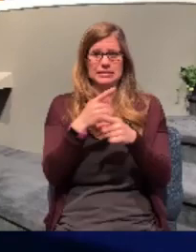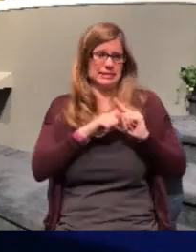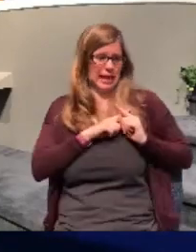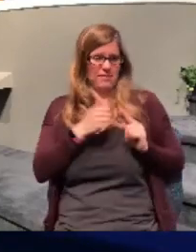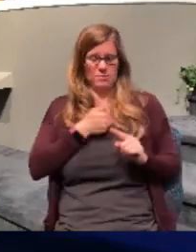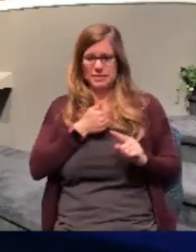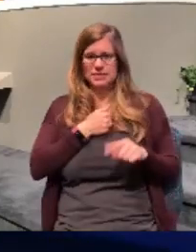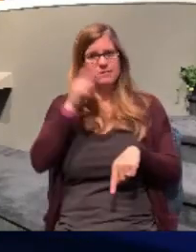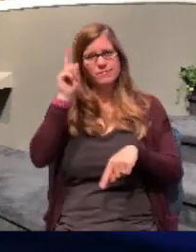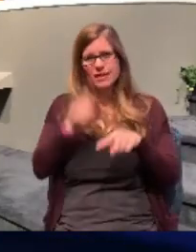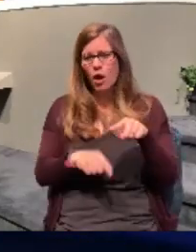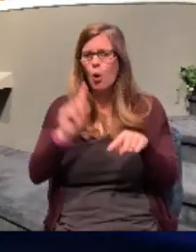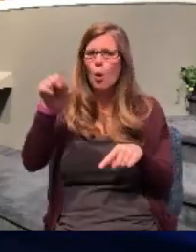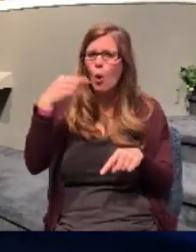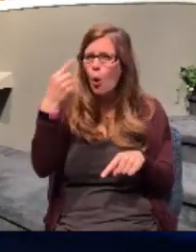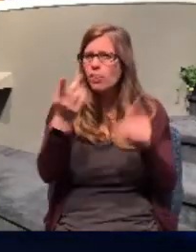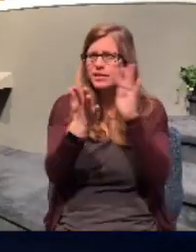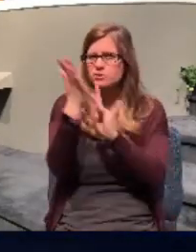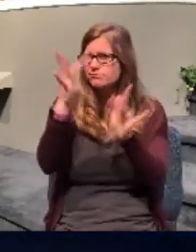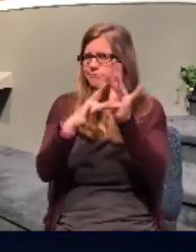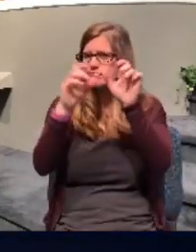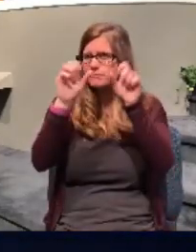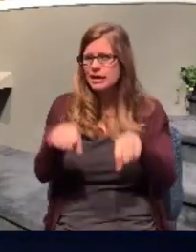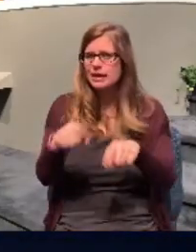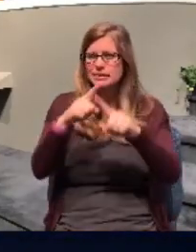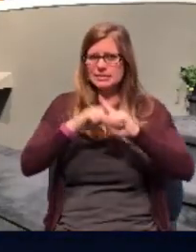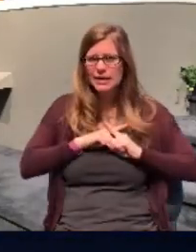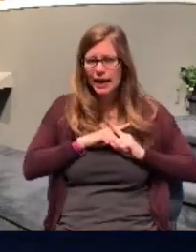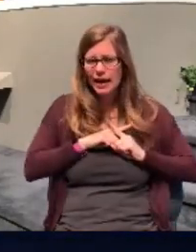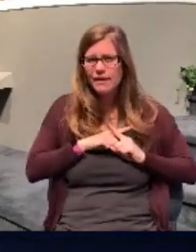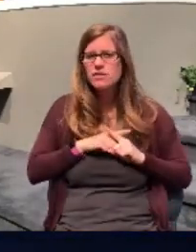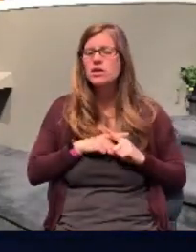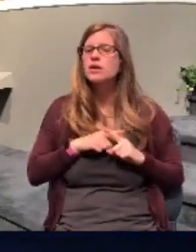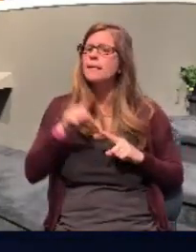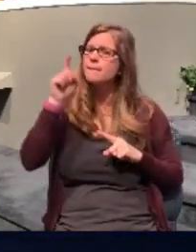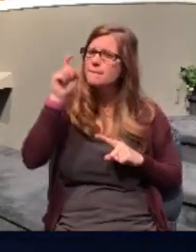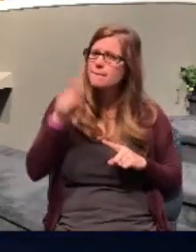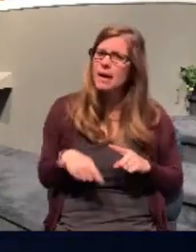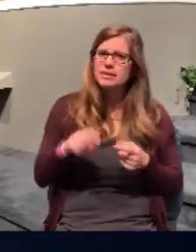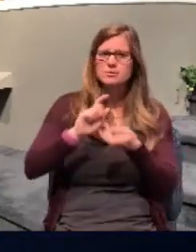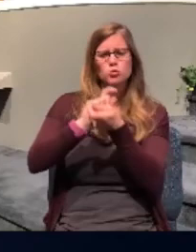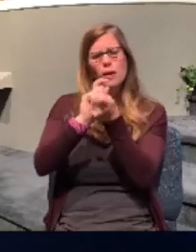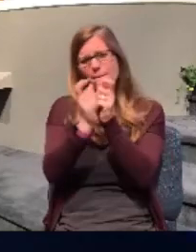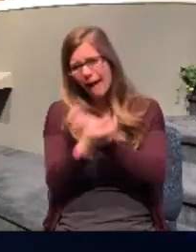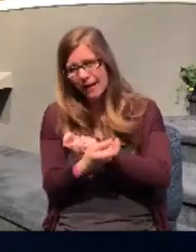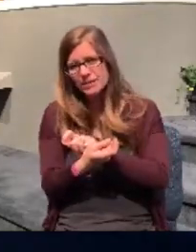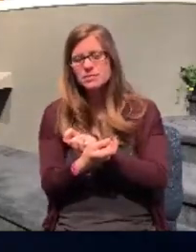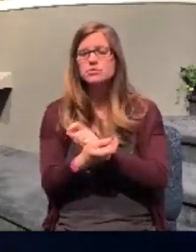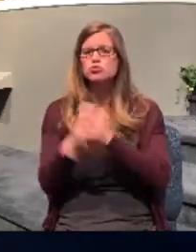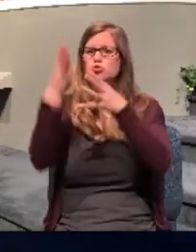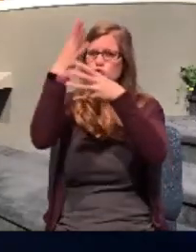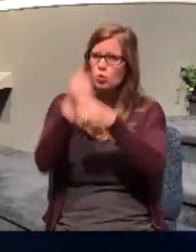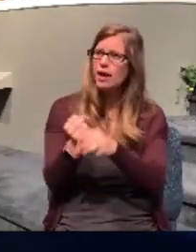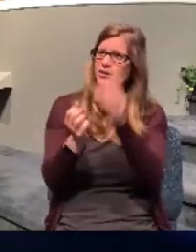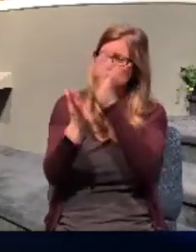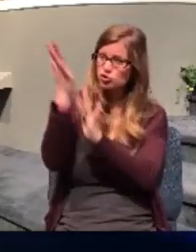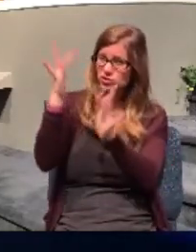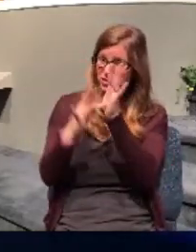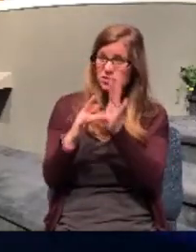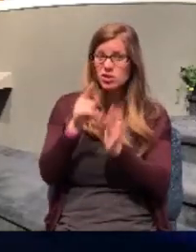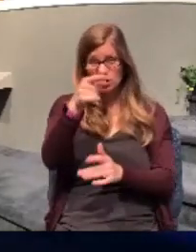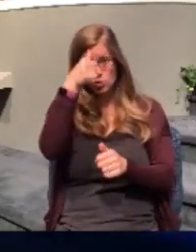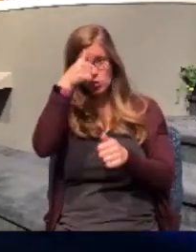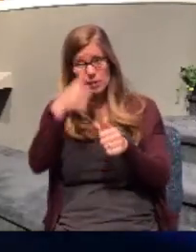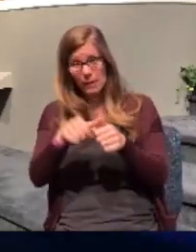can save and you repent of your sin and by faith you trust Jesus Christ as your personal Savior? Has there ever